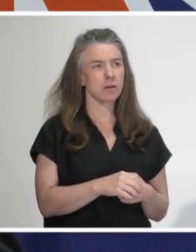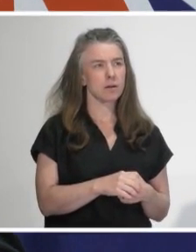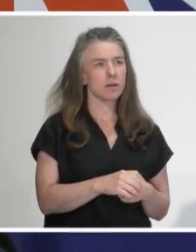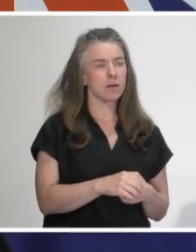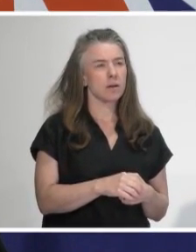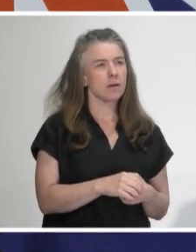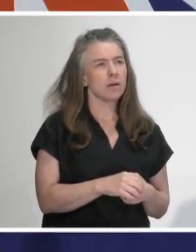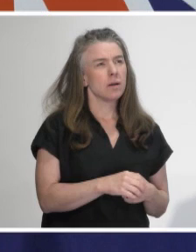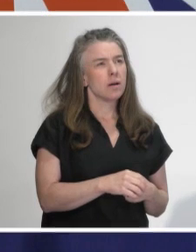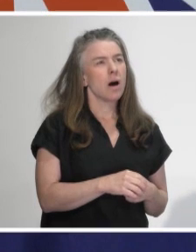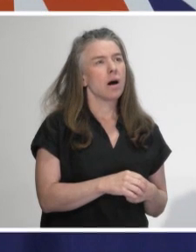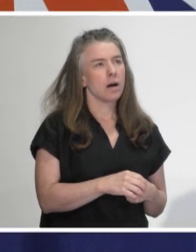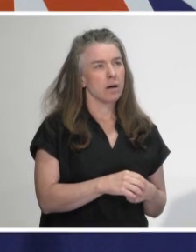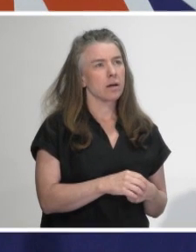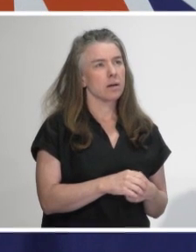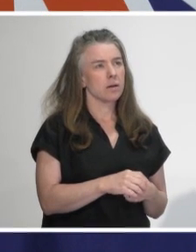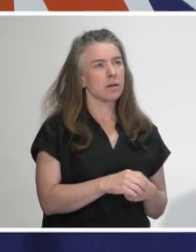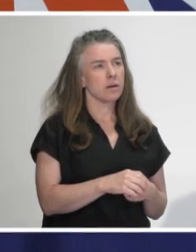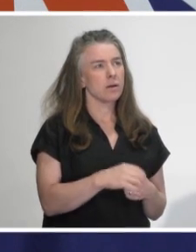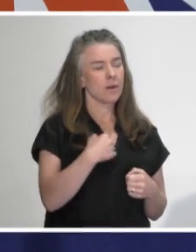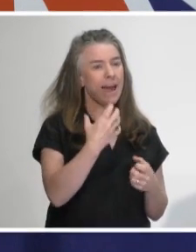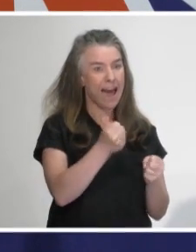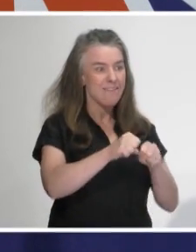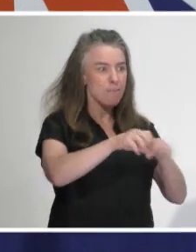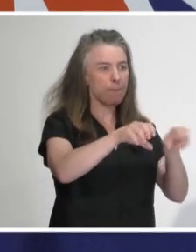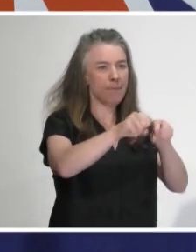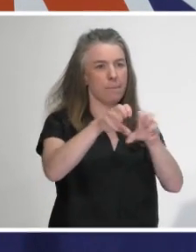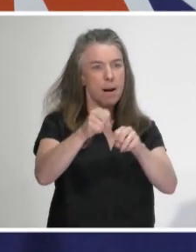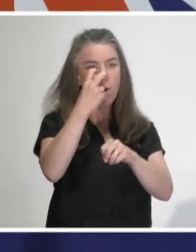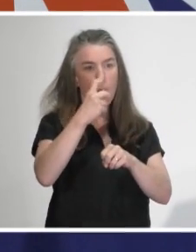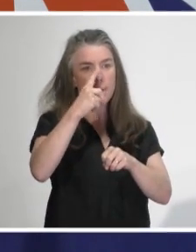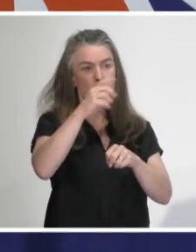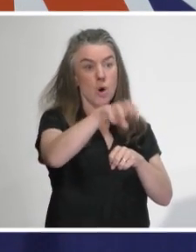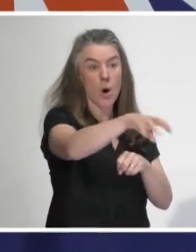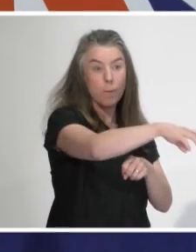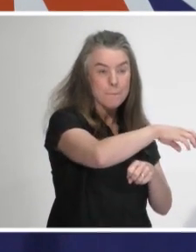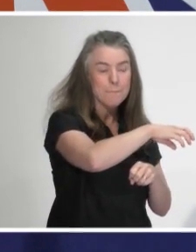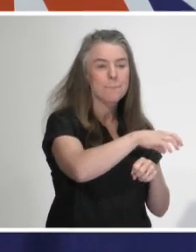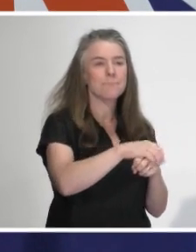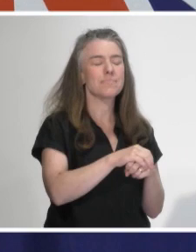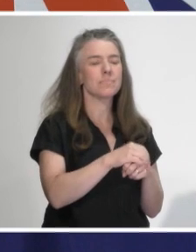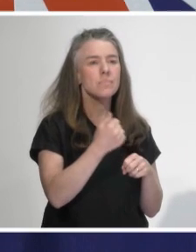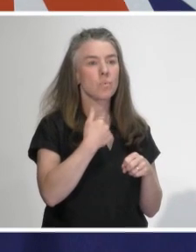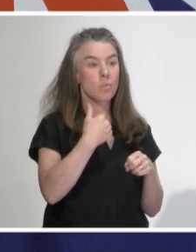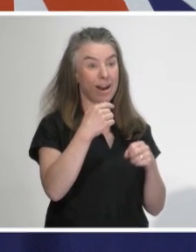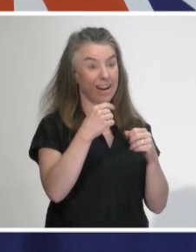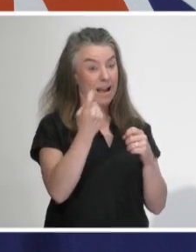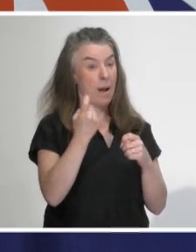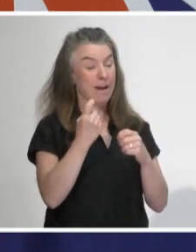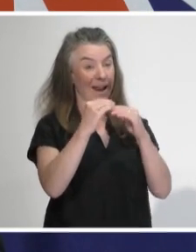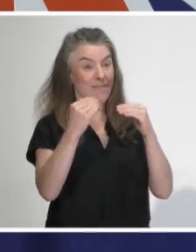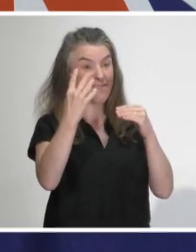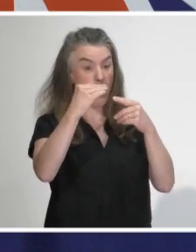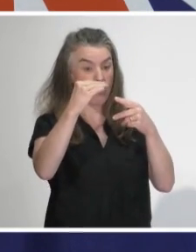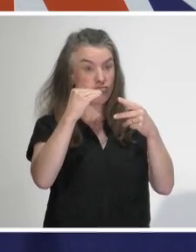we've got the outbreaks in several facilities but also as we think about getting out of alert level four,